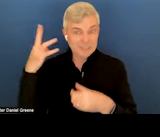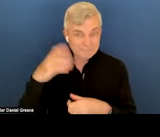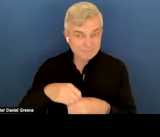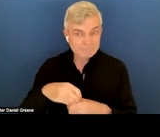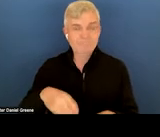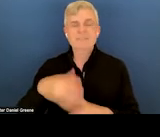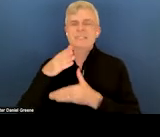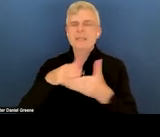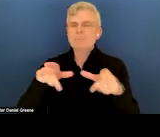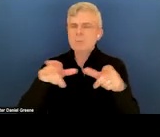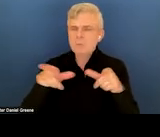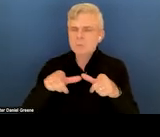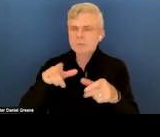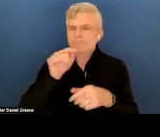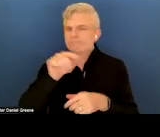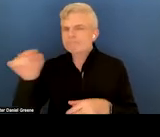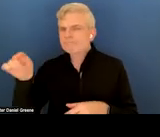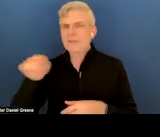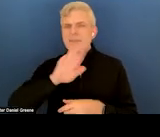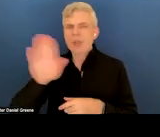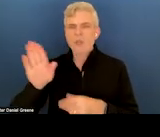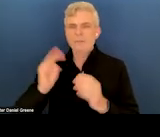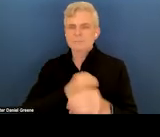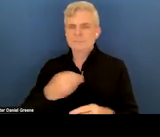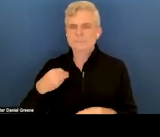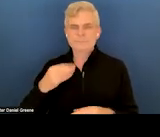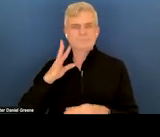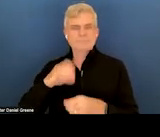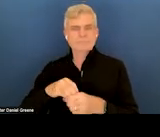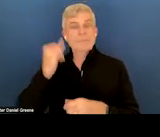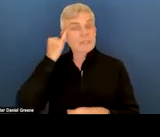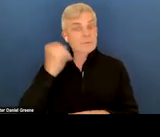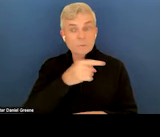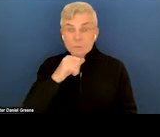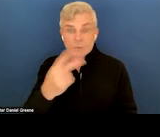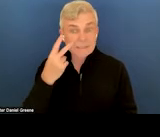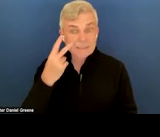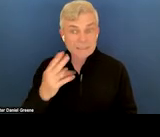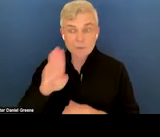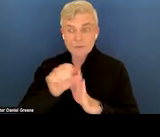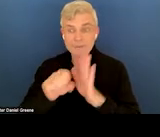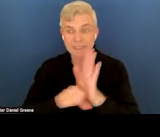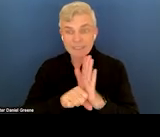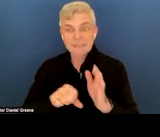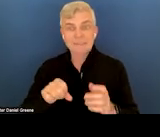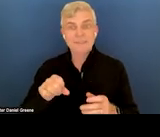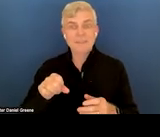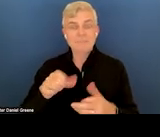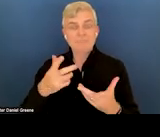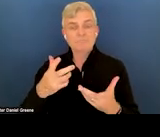leadership participating. If you don't see your state Medicaid folks highlighted in red, please invite them to this call.